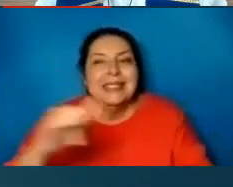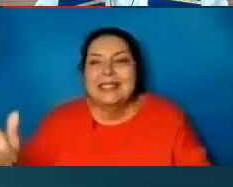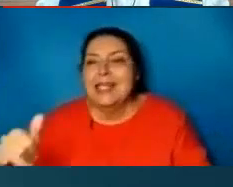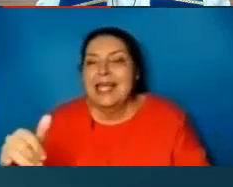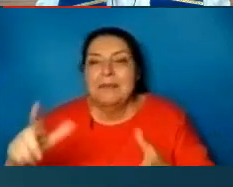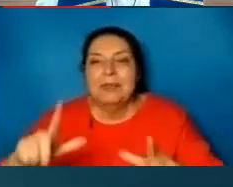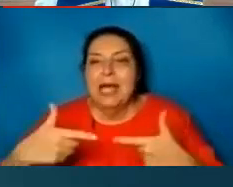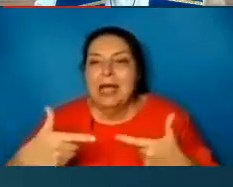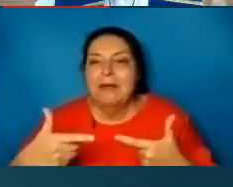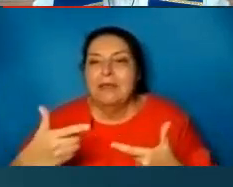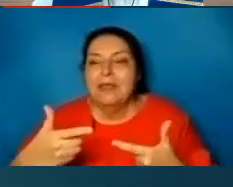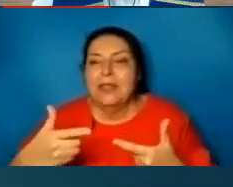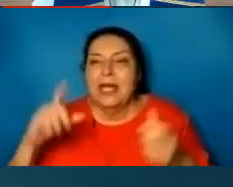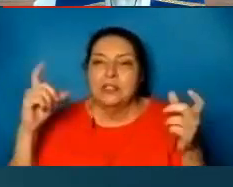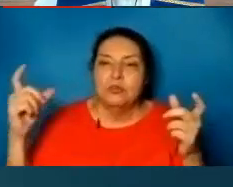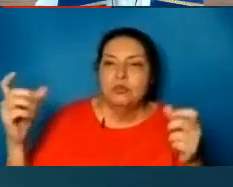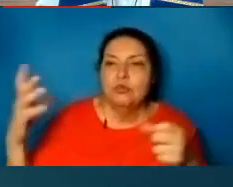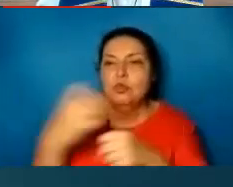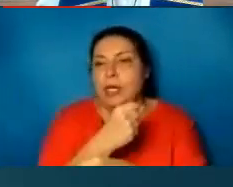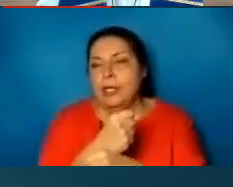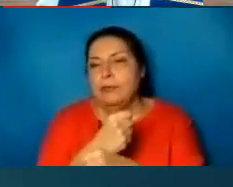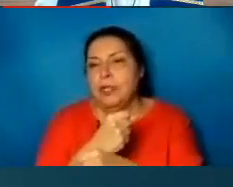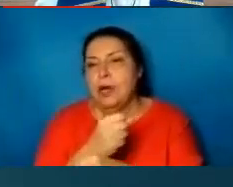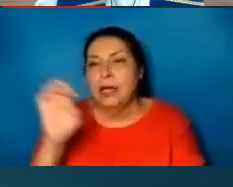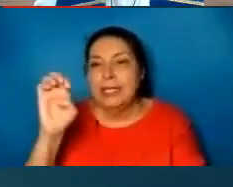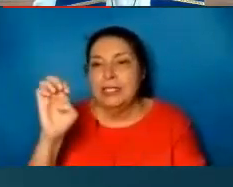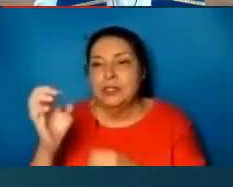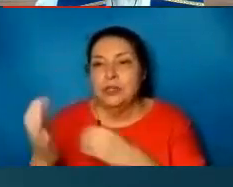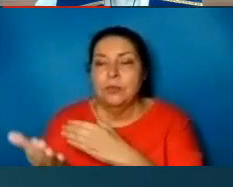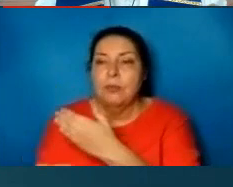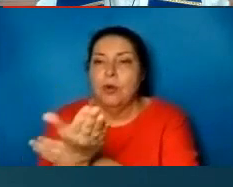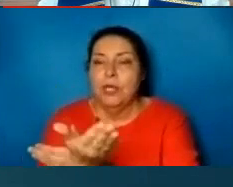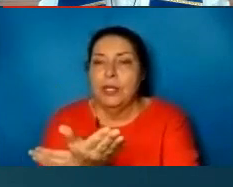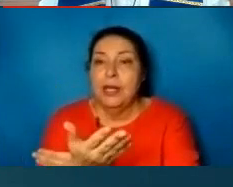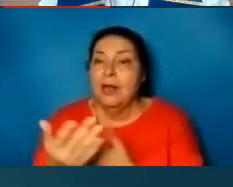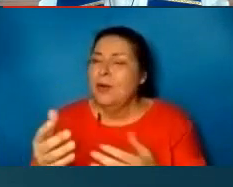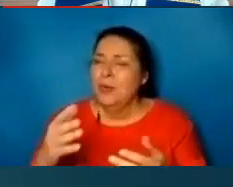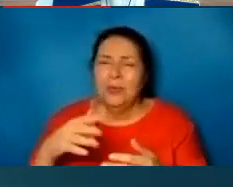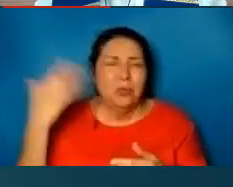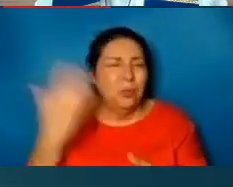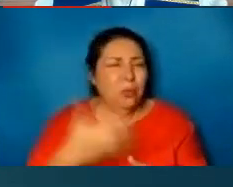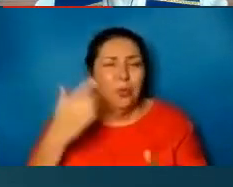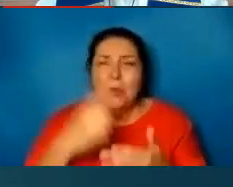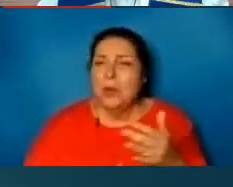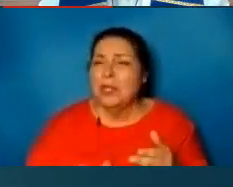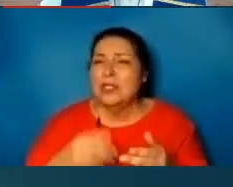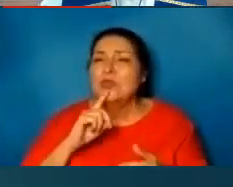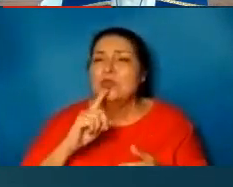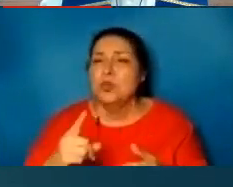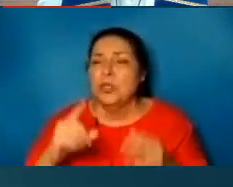morning and now lives forevermore. What a truly magnificent makeover this is.